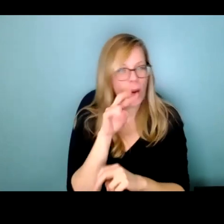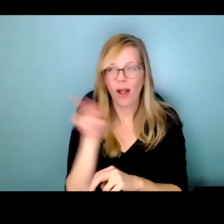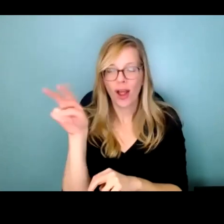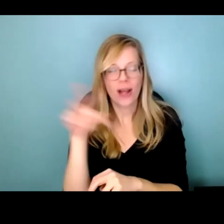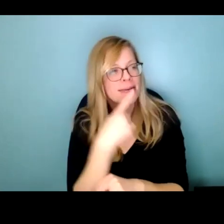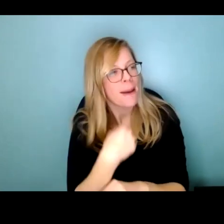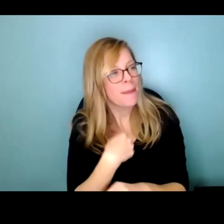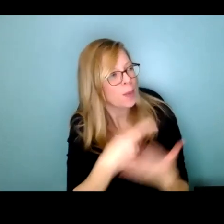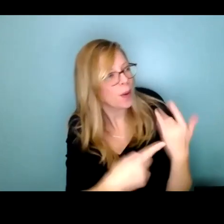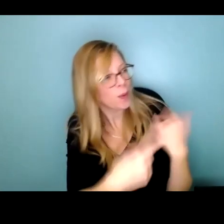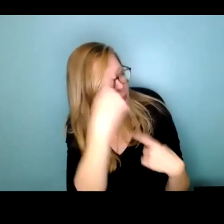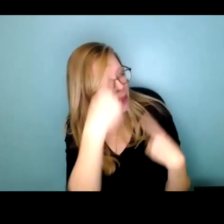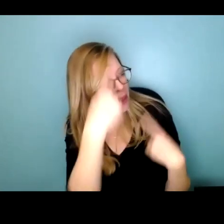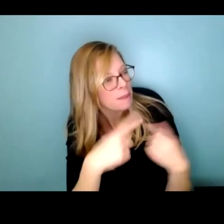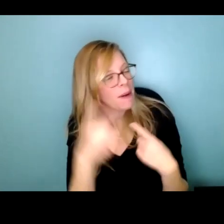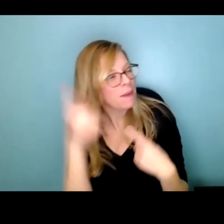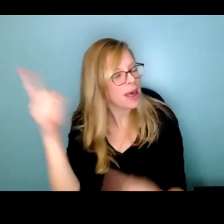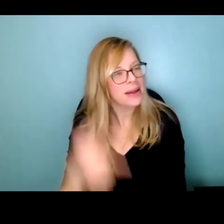about that